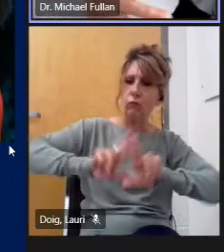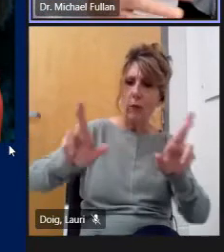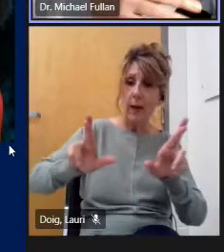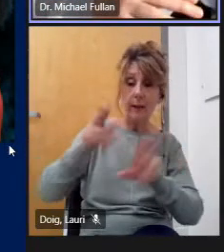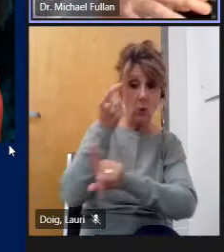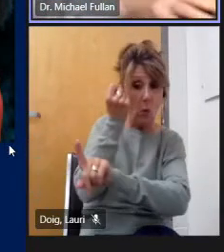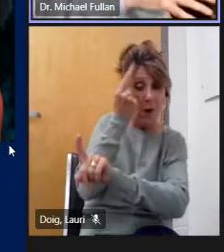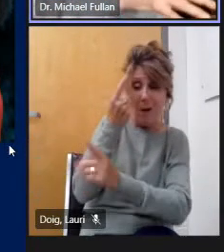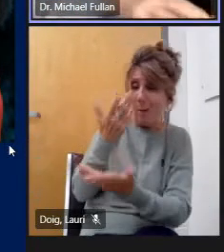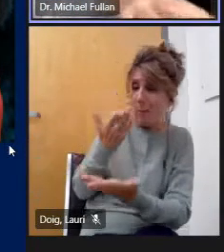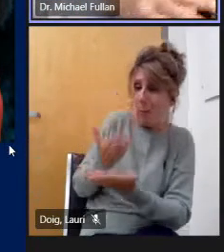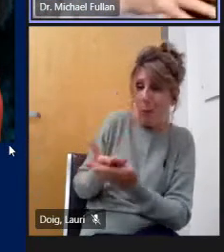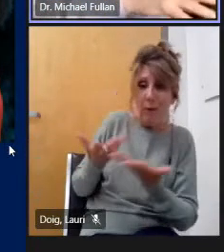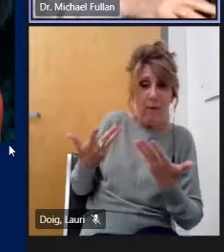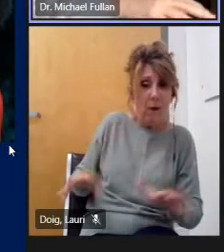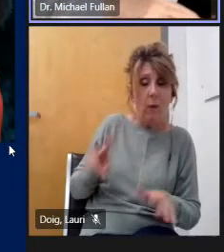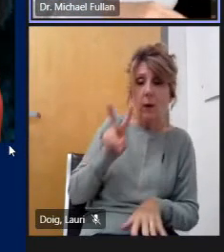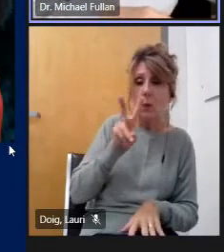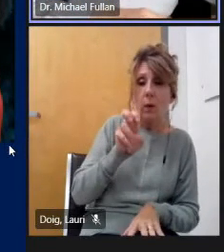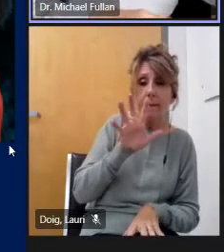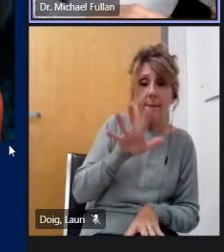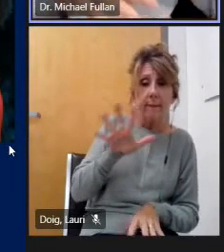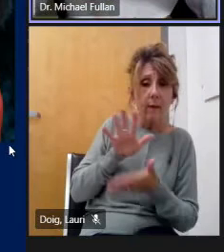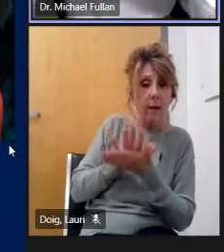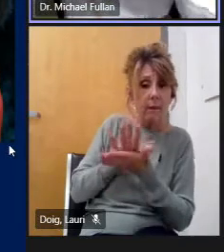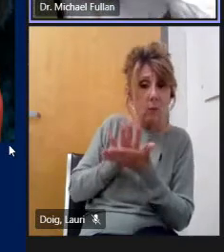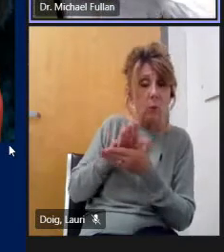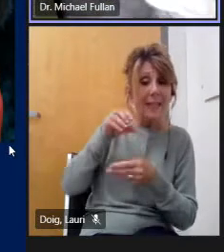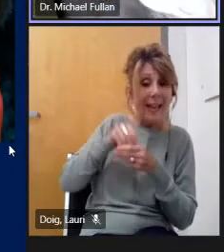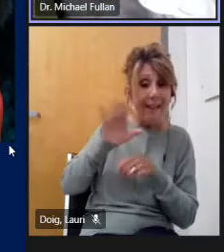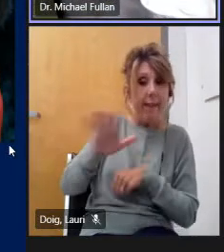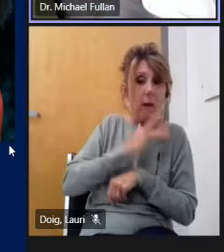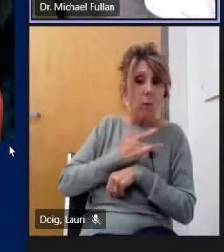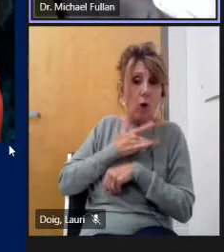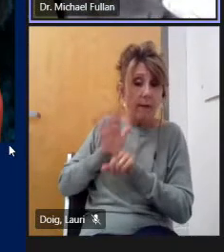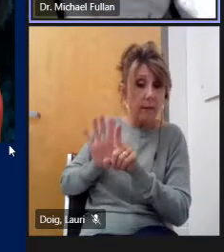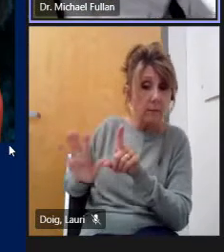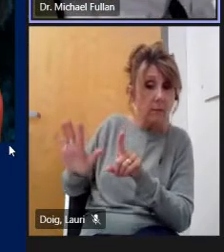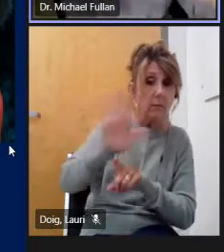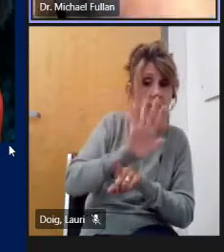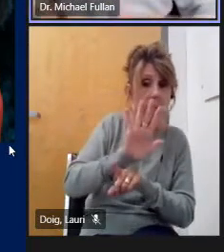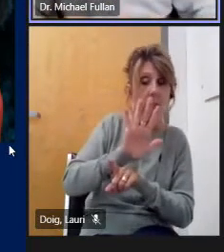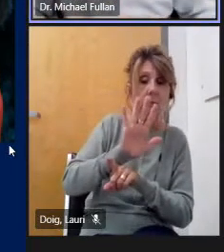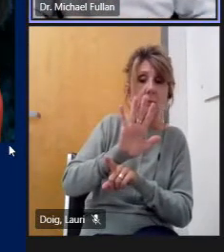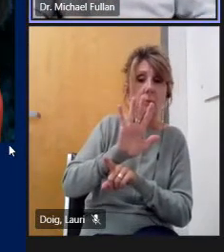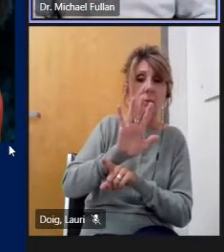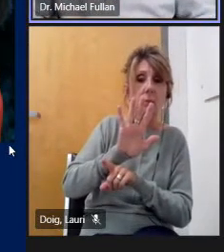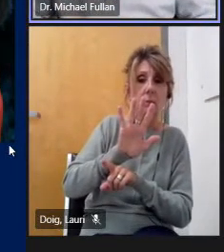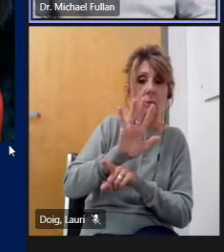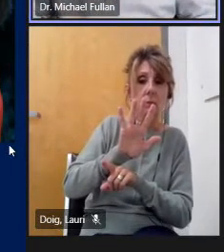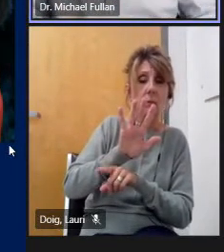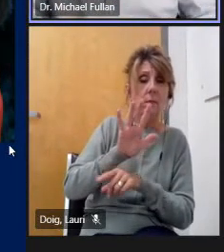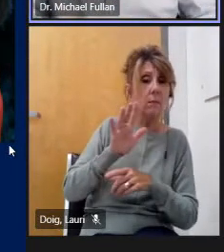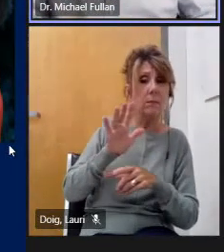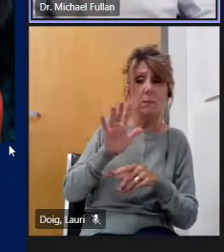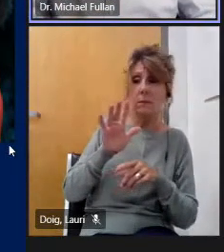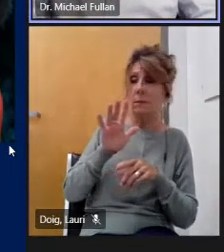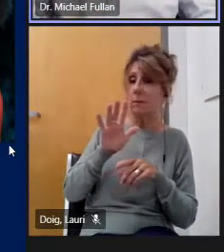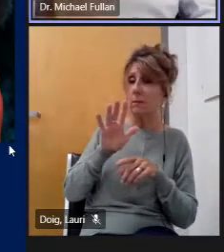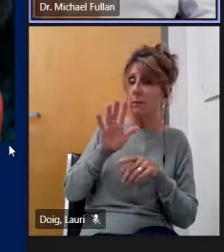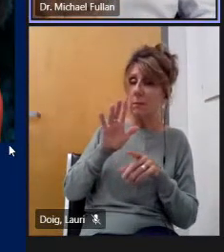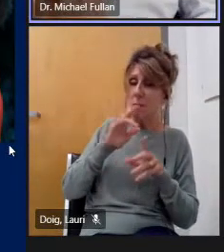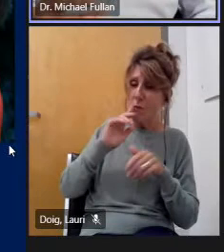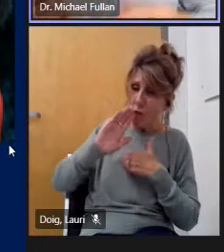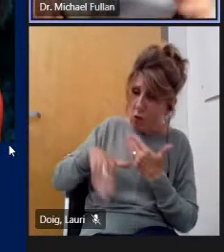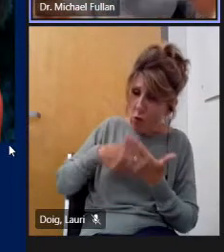schools uh in regions all through the the the province uh the central office and the the district and and and